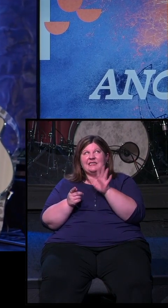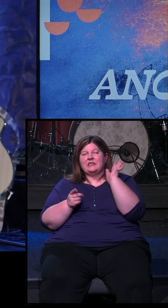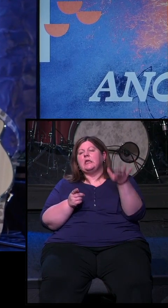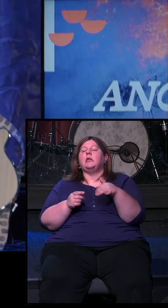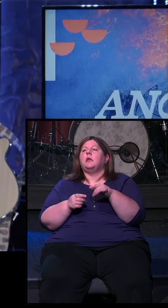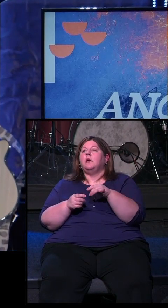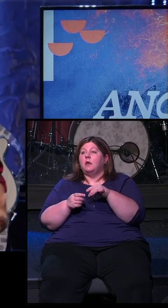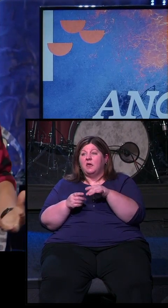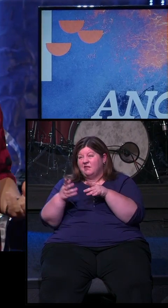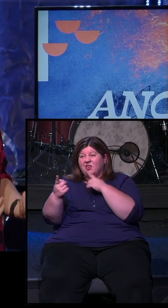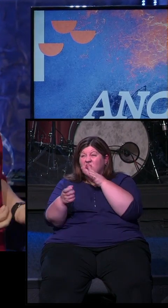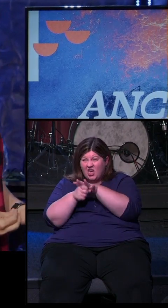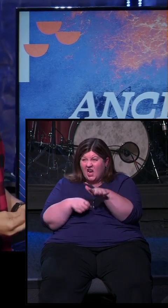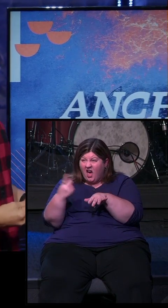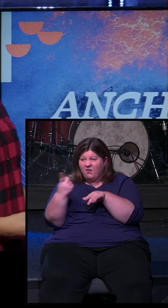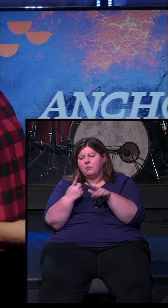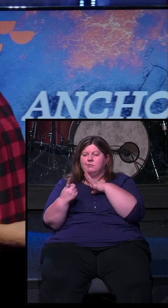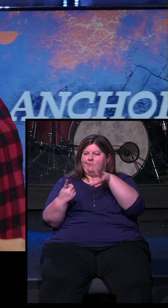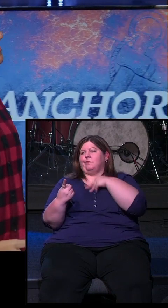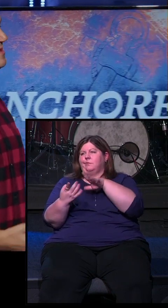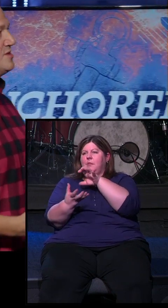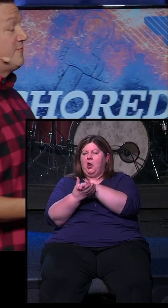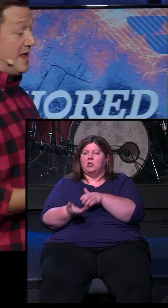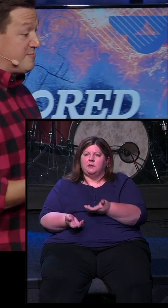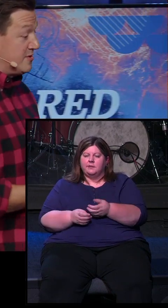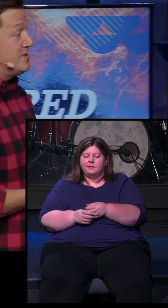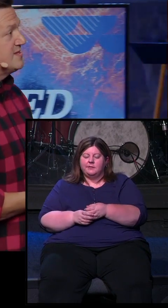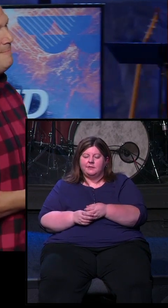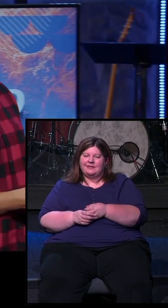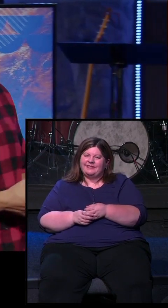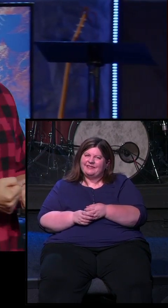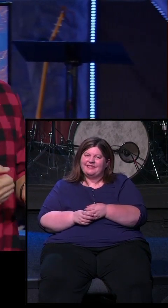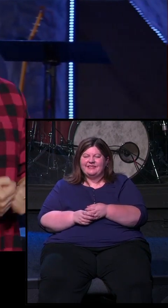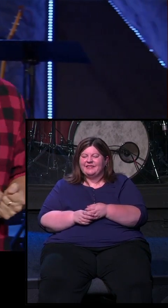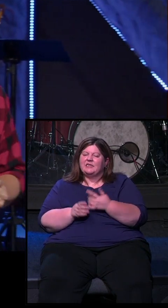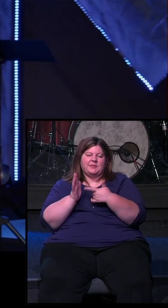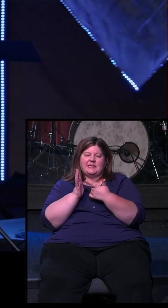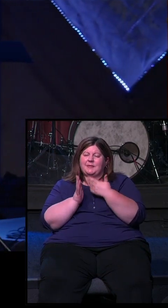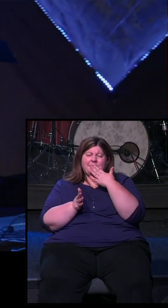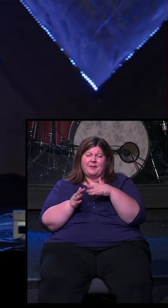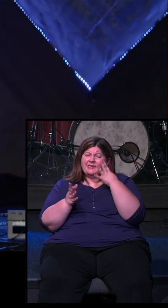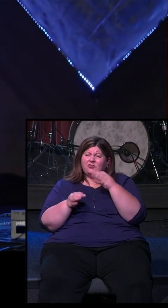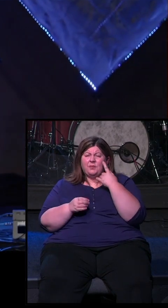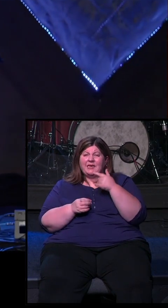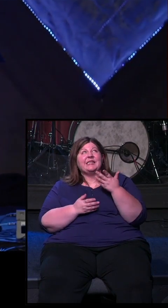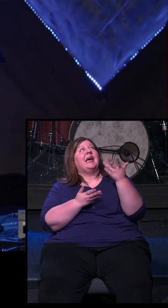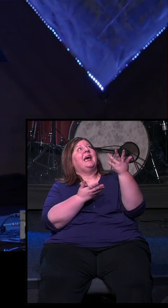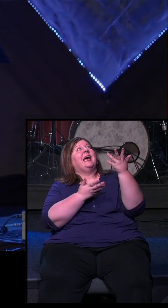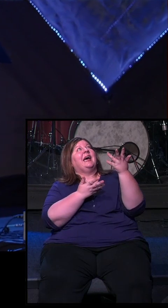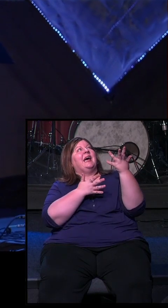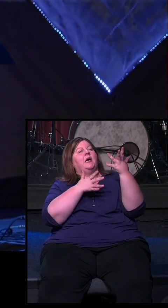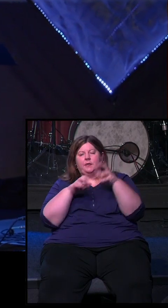Sometimes when we're waiting, in those moments, we make some of the worst decisions of our lives because we just take matters back into our own hands. We just say, God,